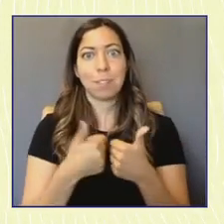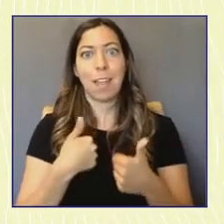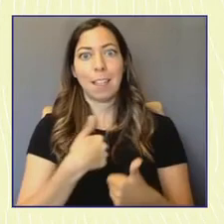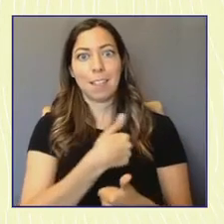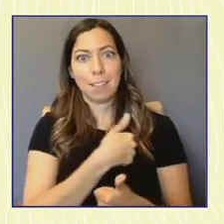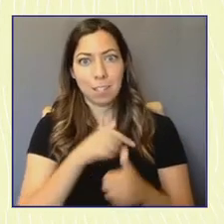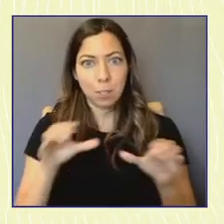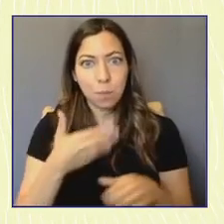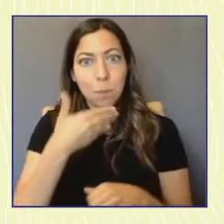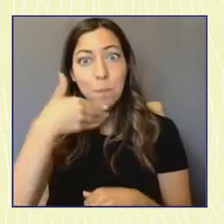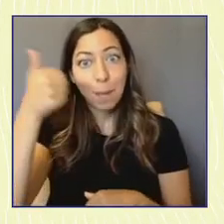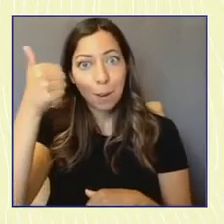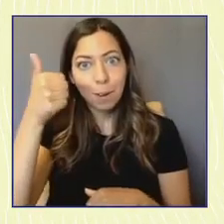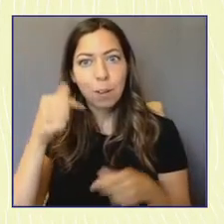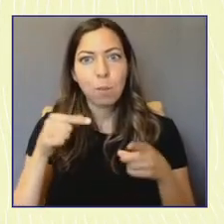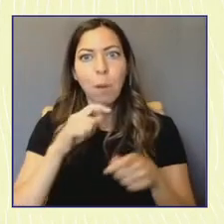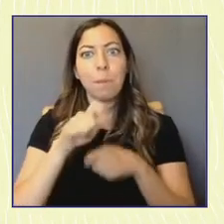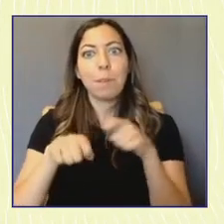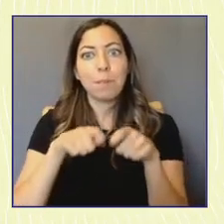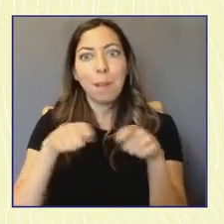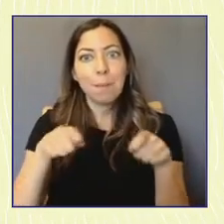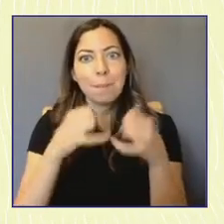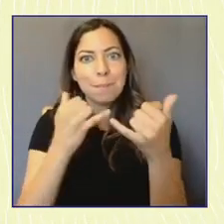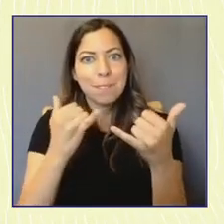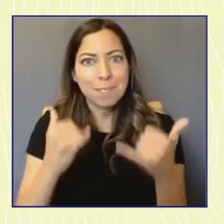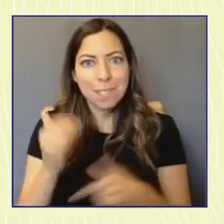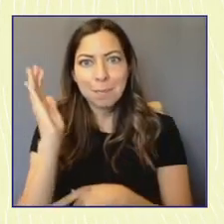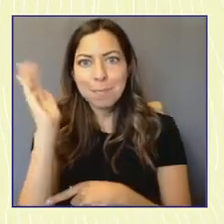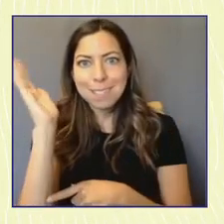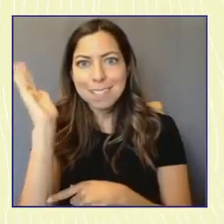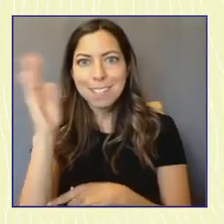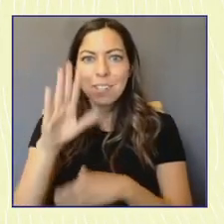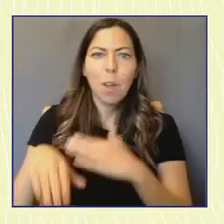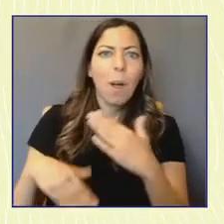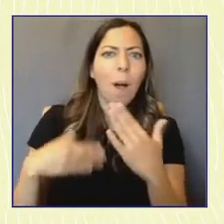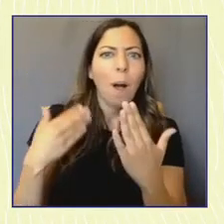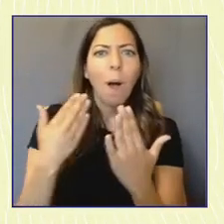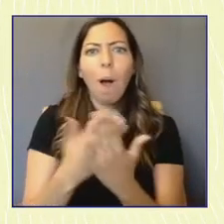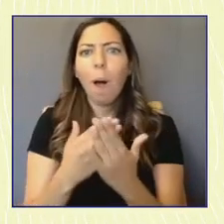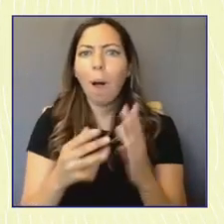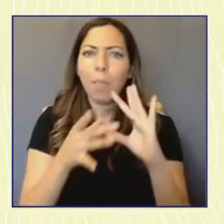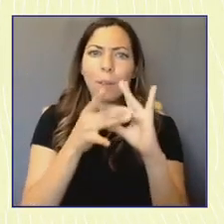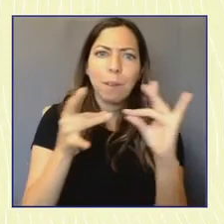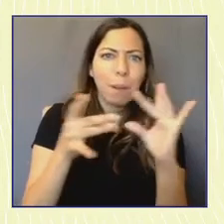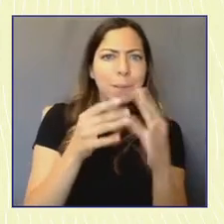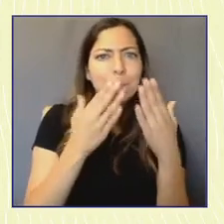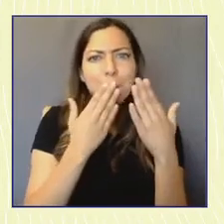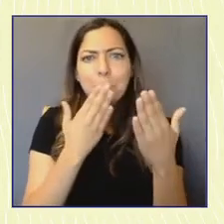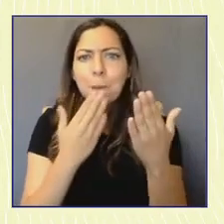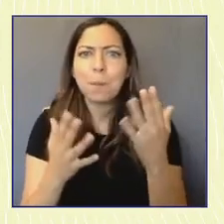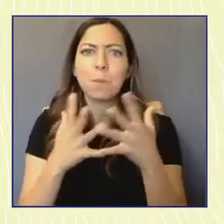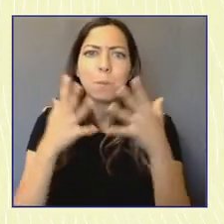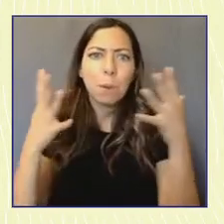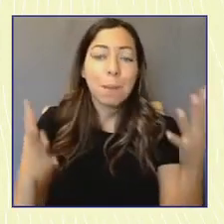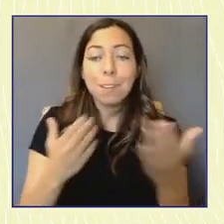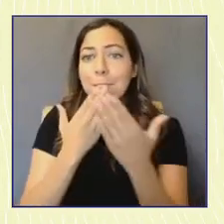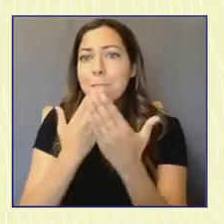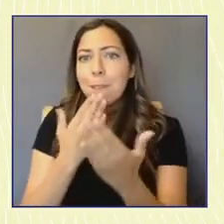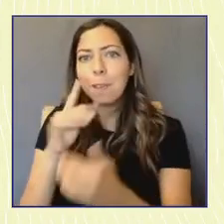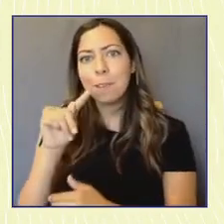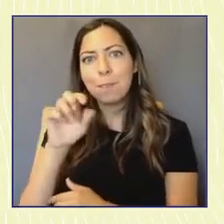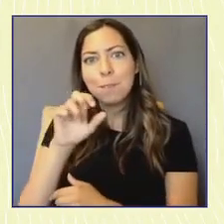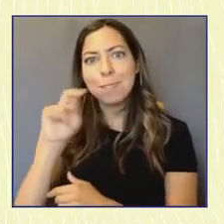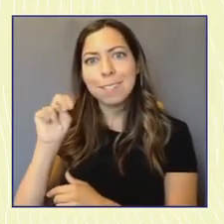I also want to thank all of our speakers who joined us live, sent in remarks, including Congresswoman Meng. Thank you to Team Vogue for co